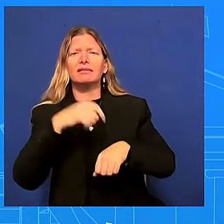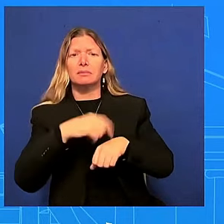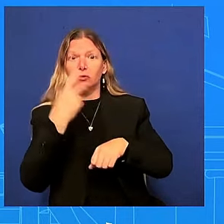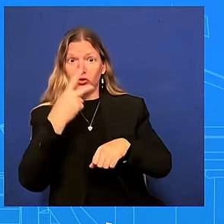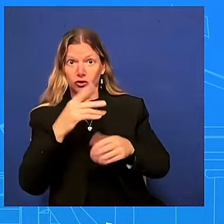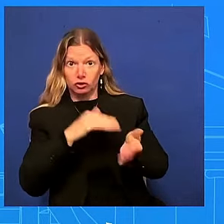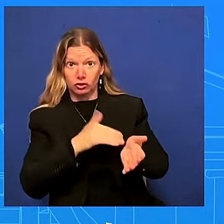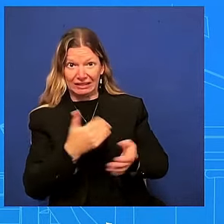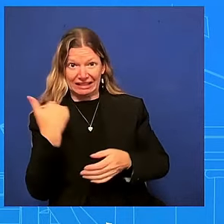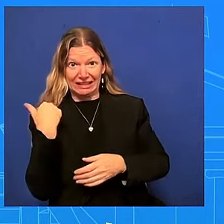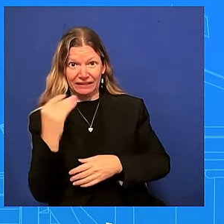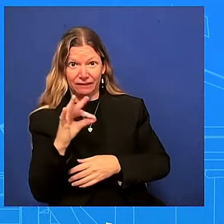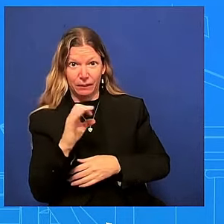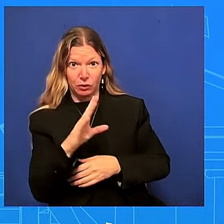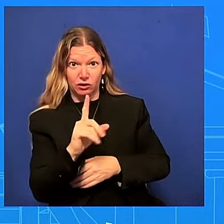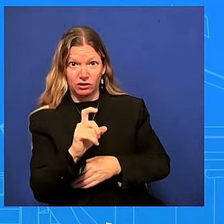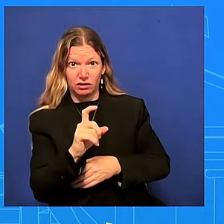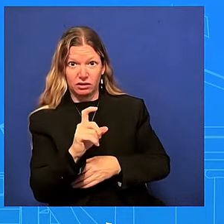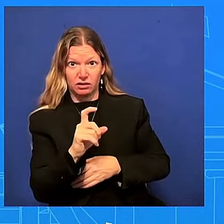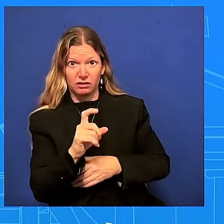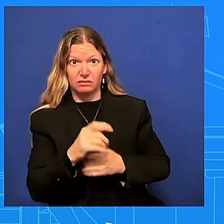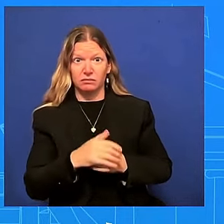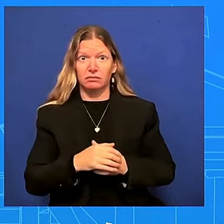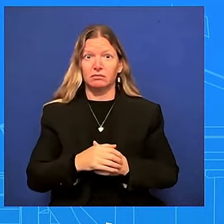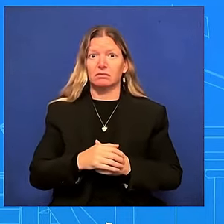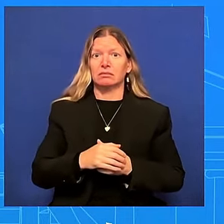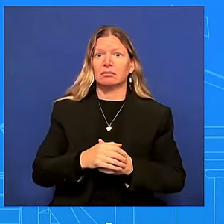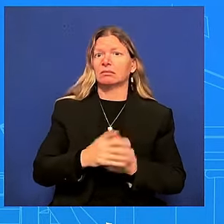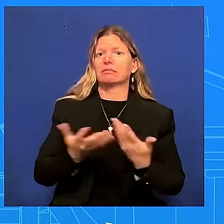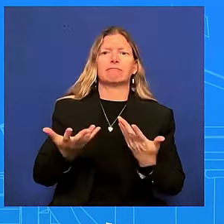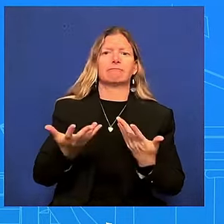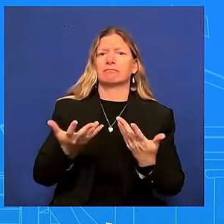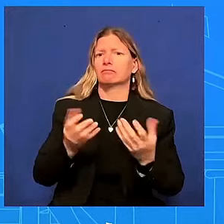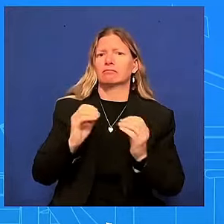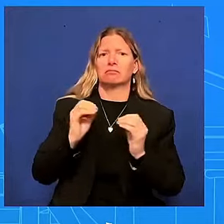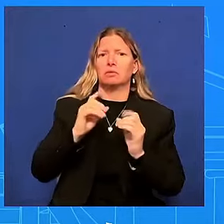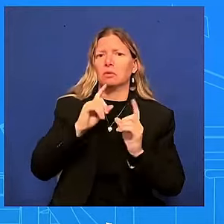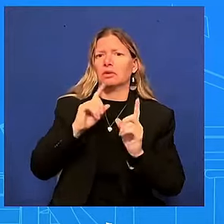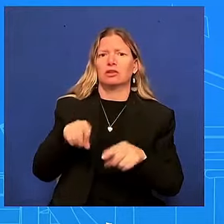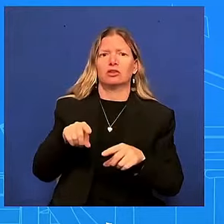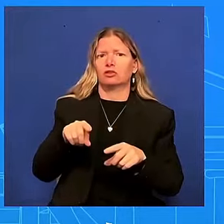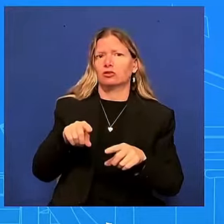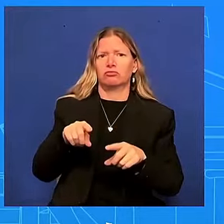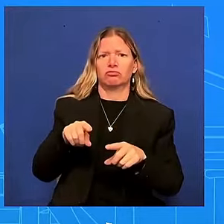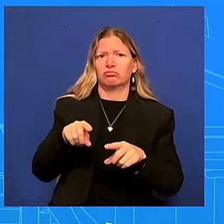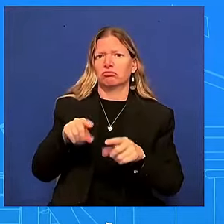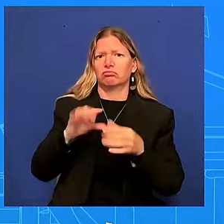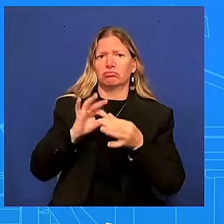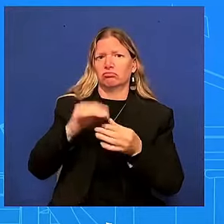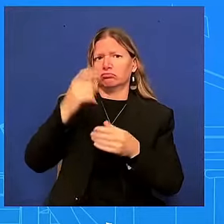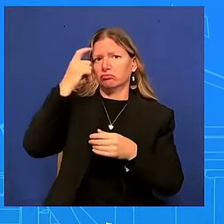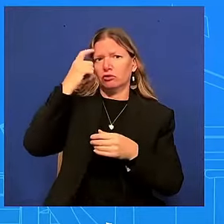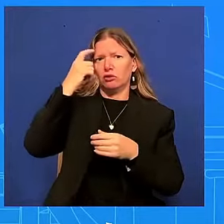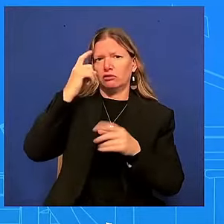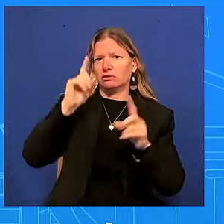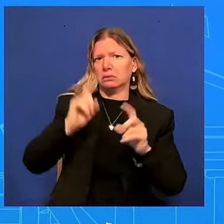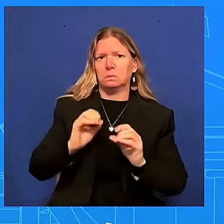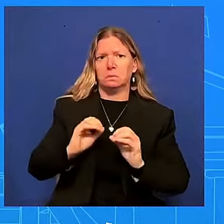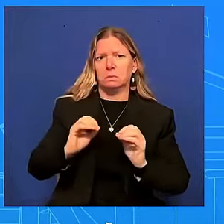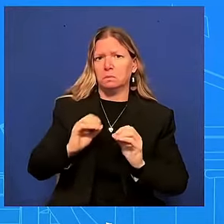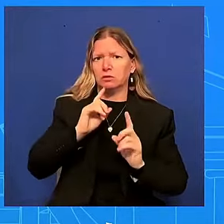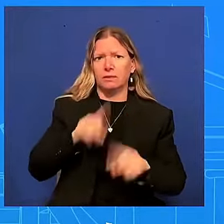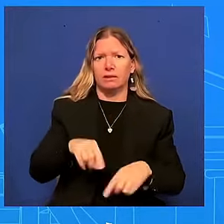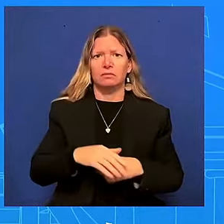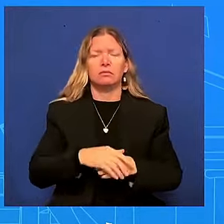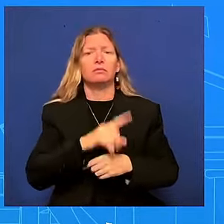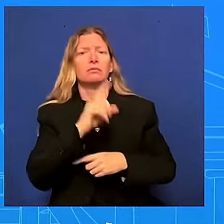question of a neurological uh exam okay well you continue to say it was just a bad night but is there